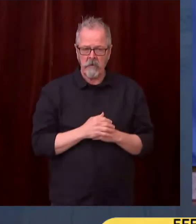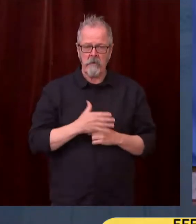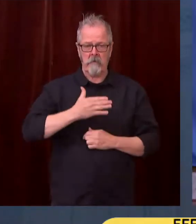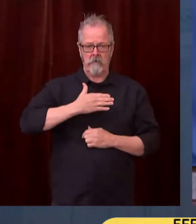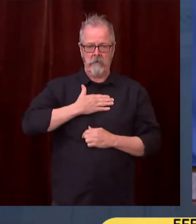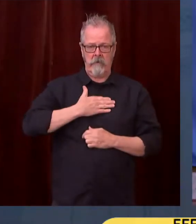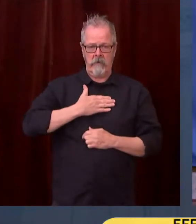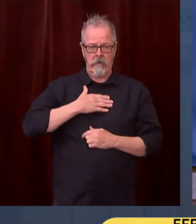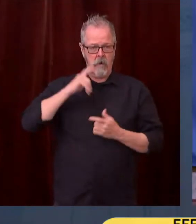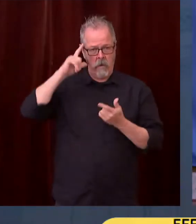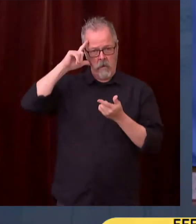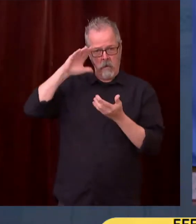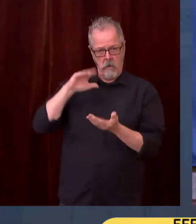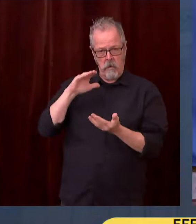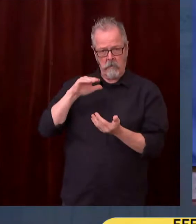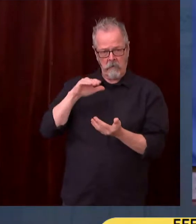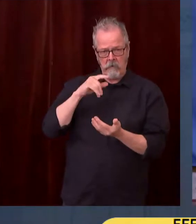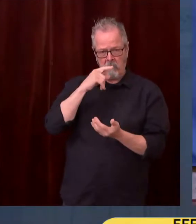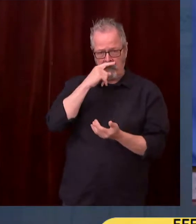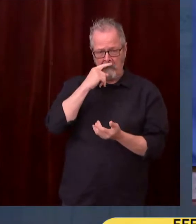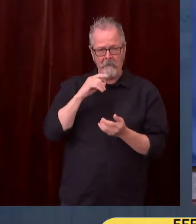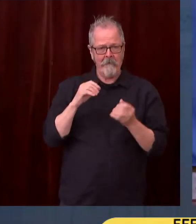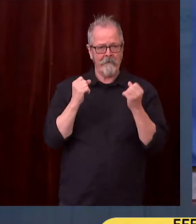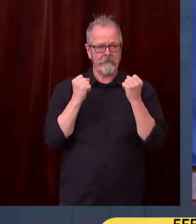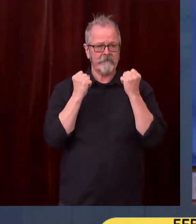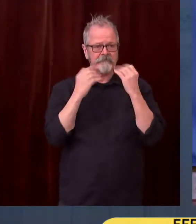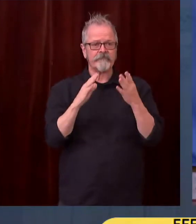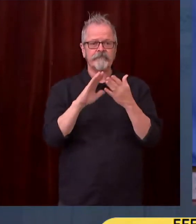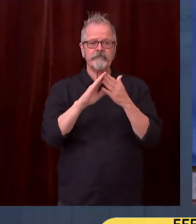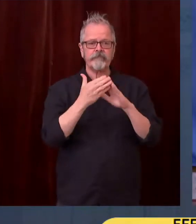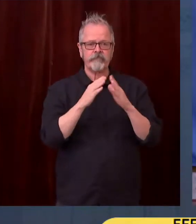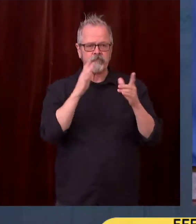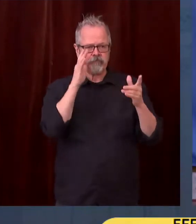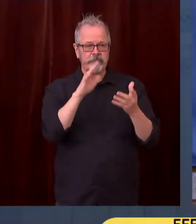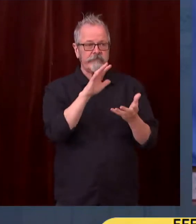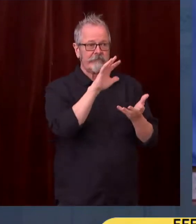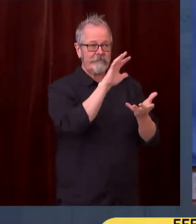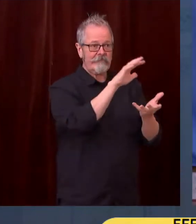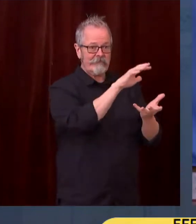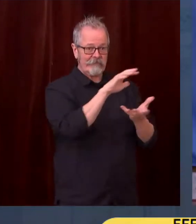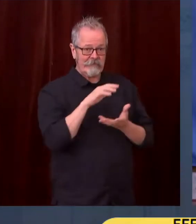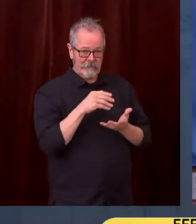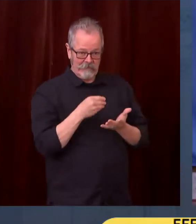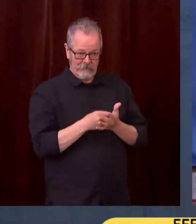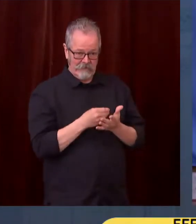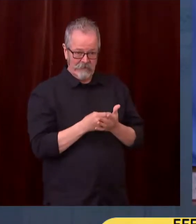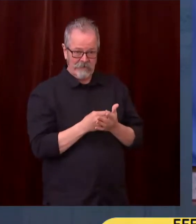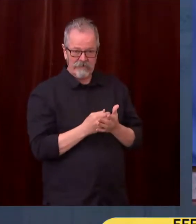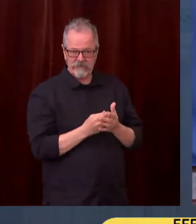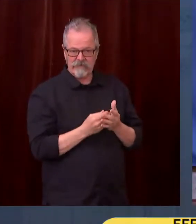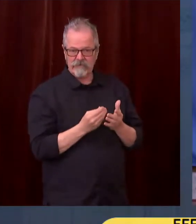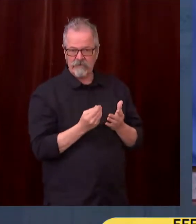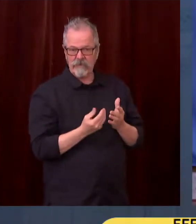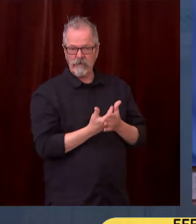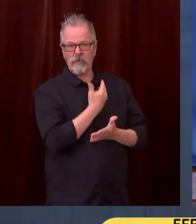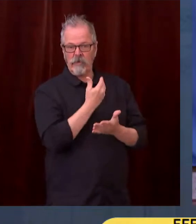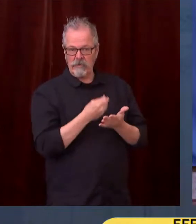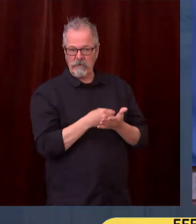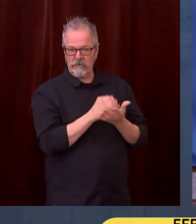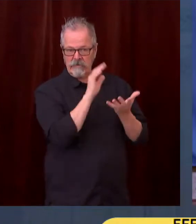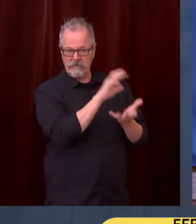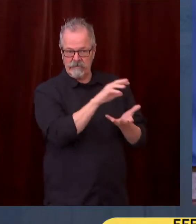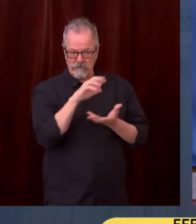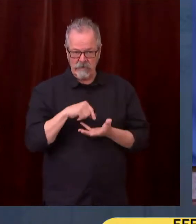receive these additional funds that we will be proposing will have effective program strategies and